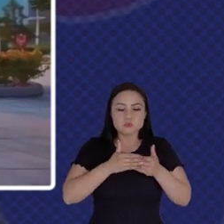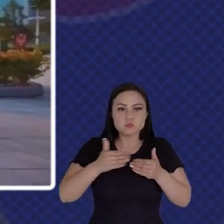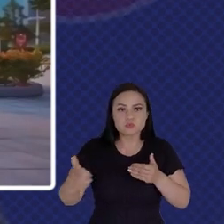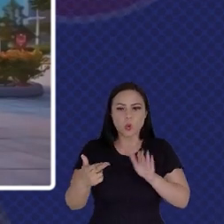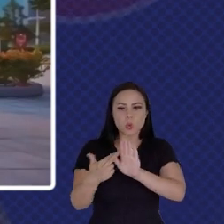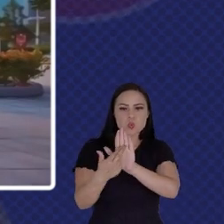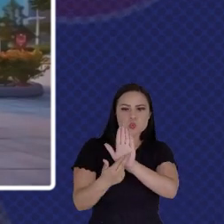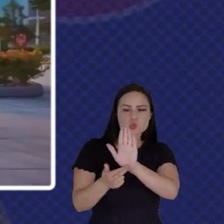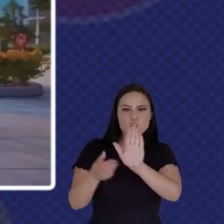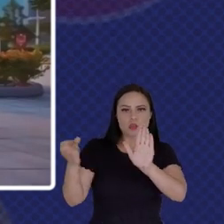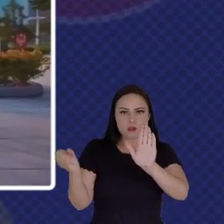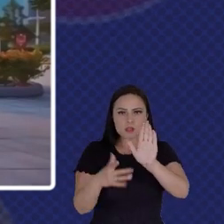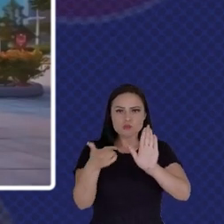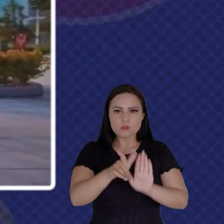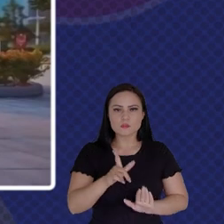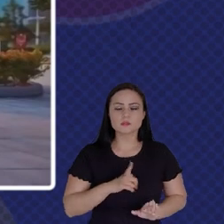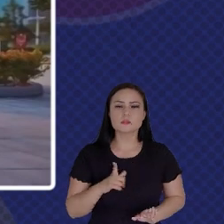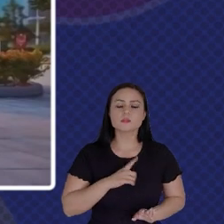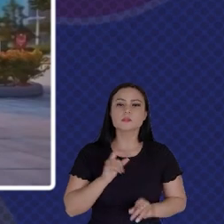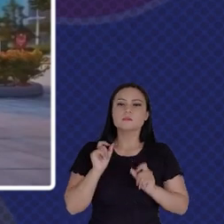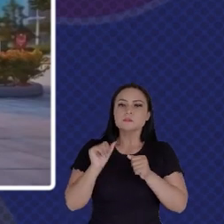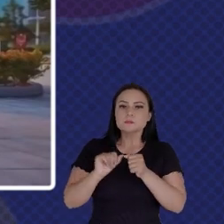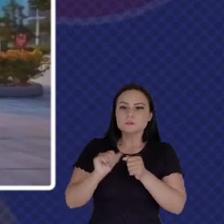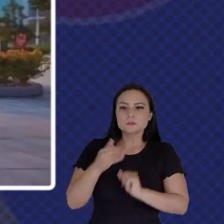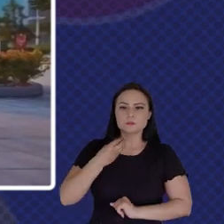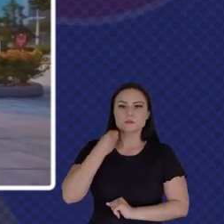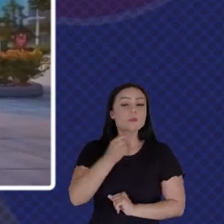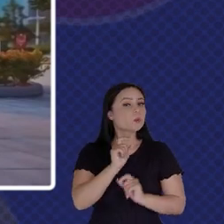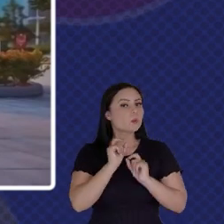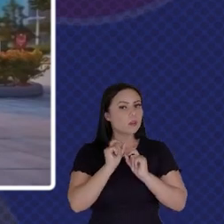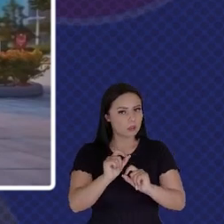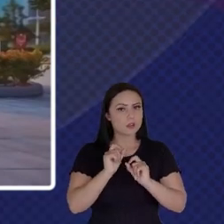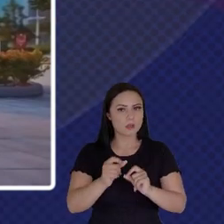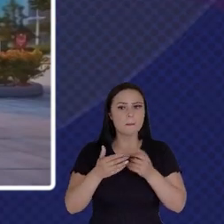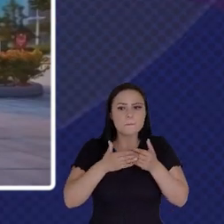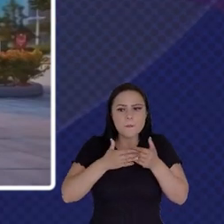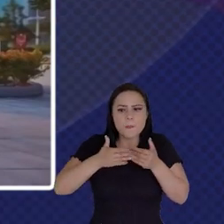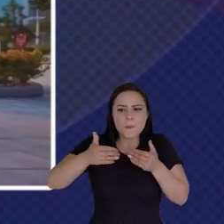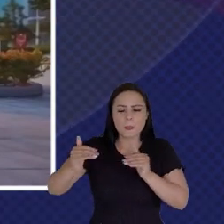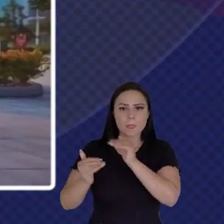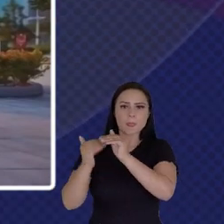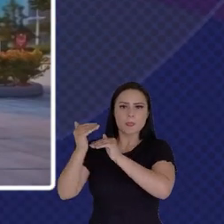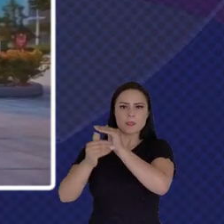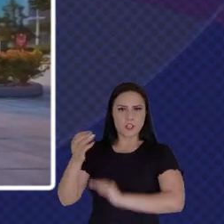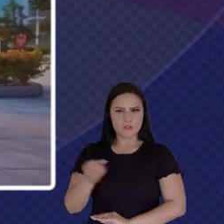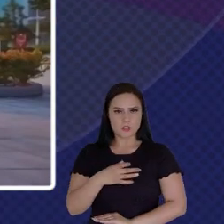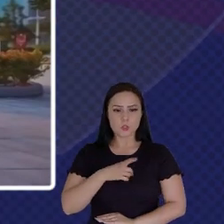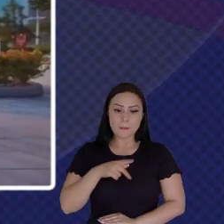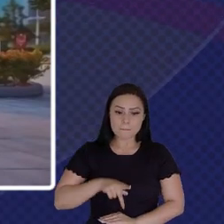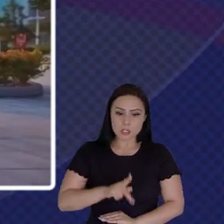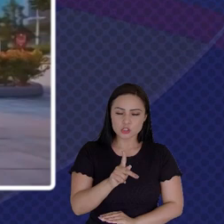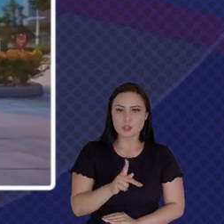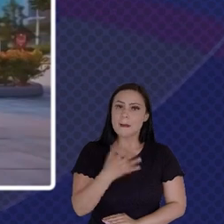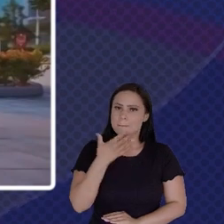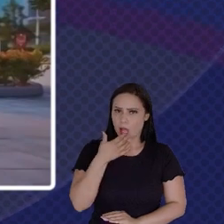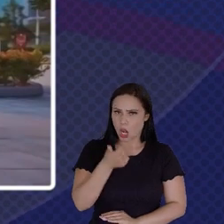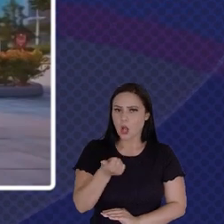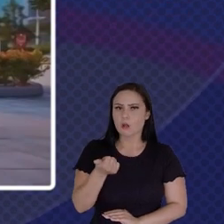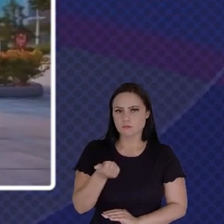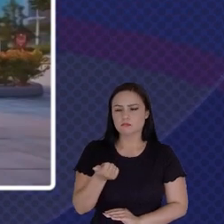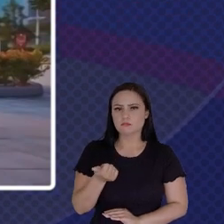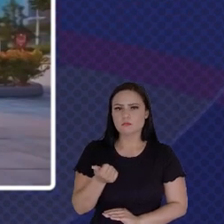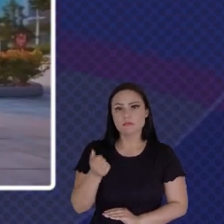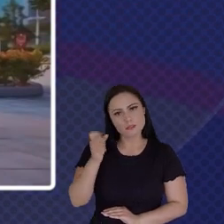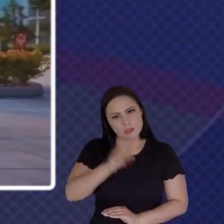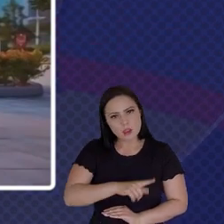Such That Innovative Potential Is Maintained In The Best Possible Way That That's One Aspect The Other